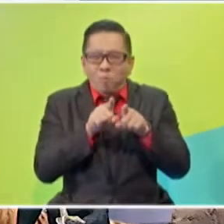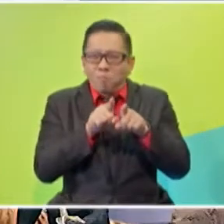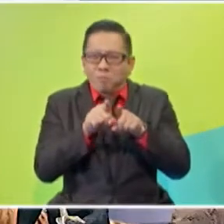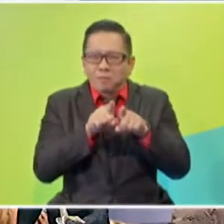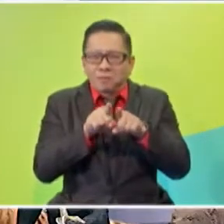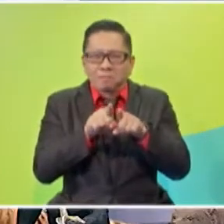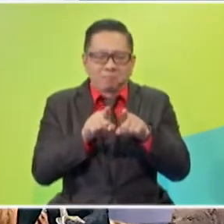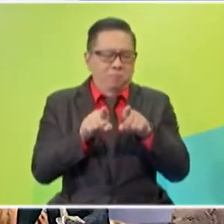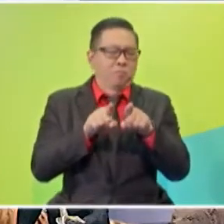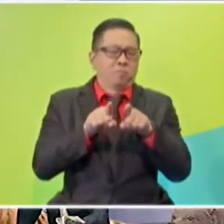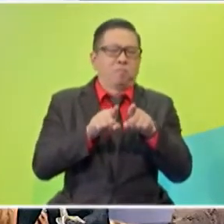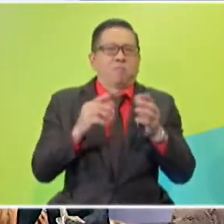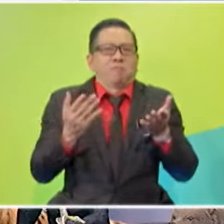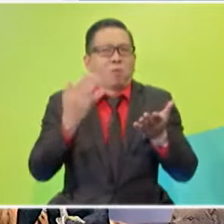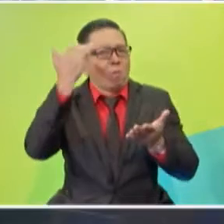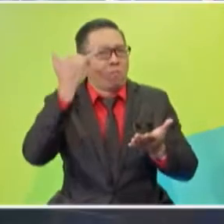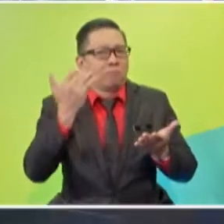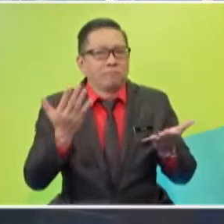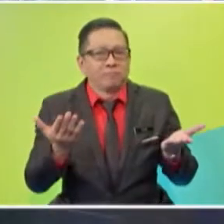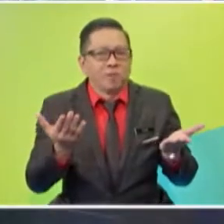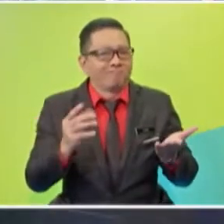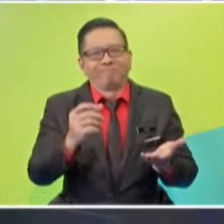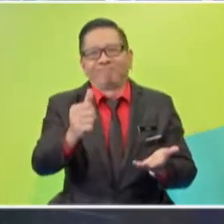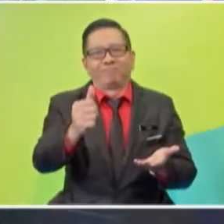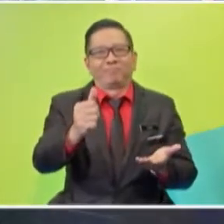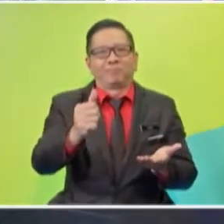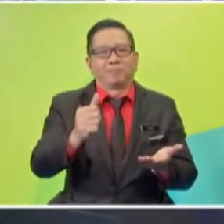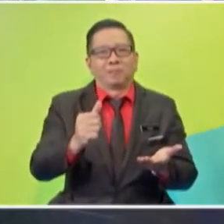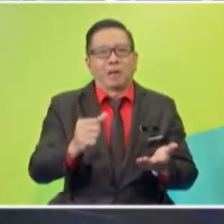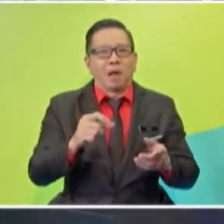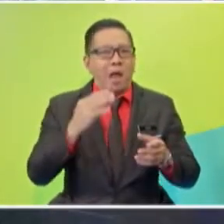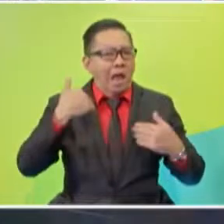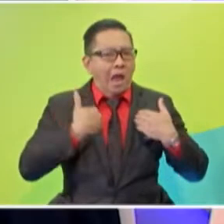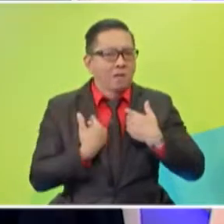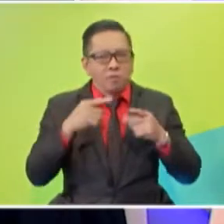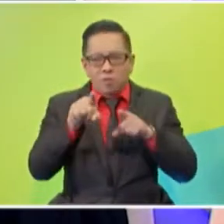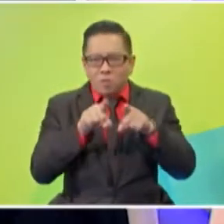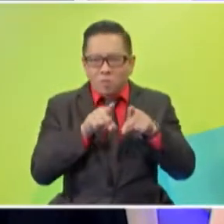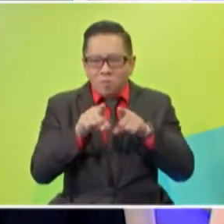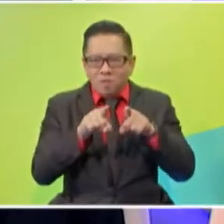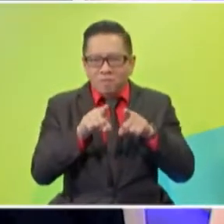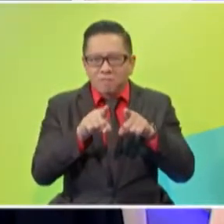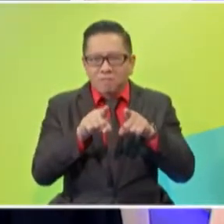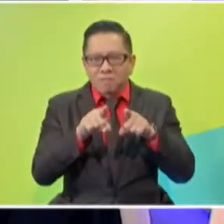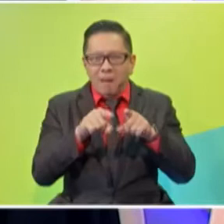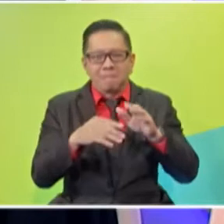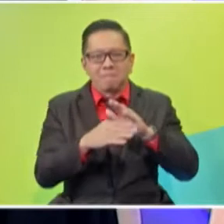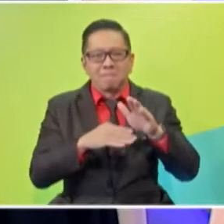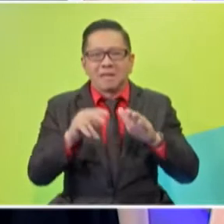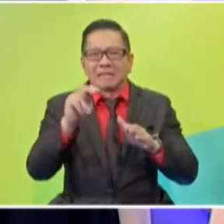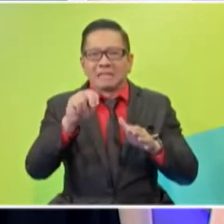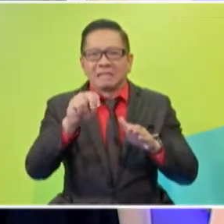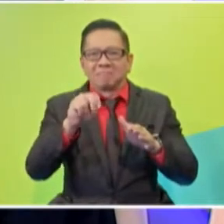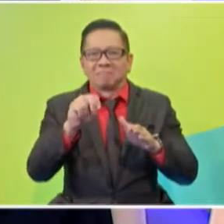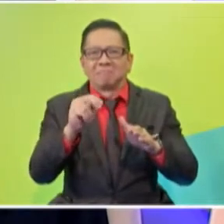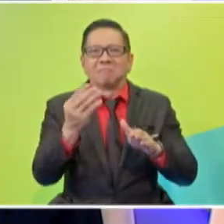Why do animals compete? Yes, good question. Actually, animal compete when there is a basin is limited.